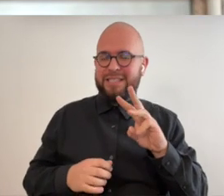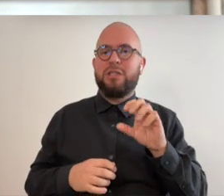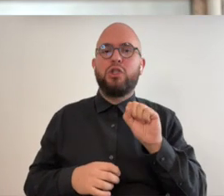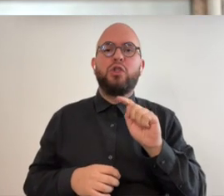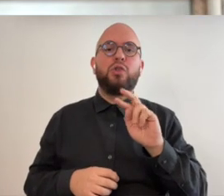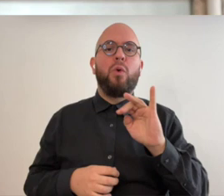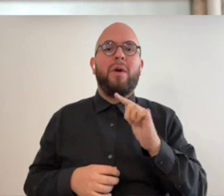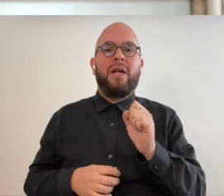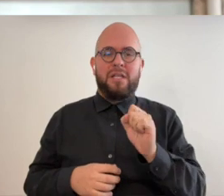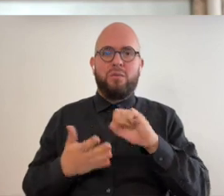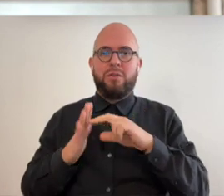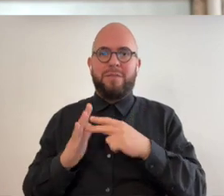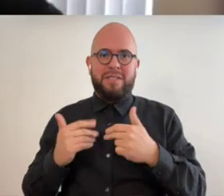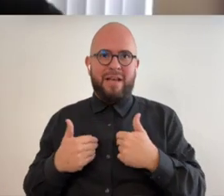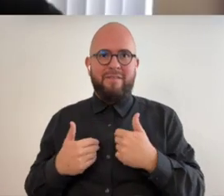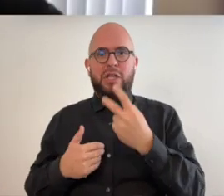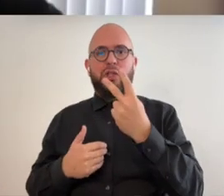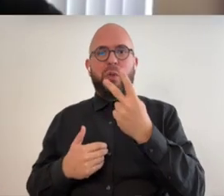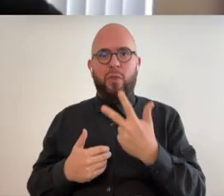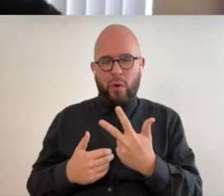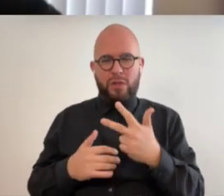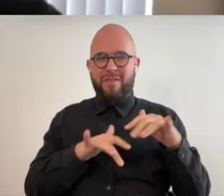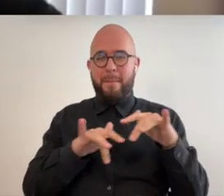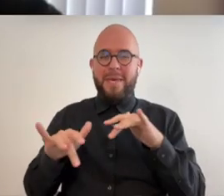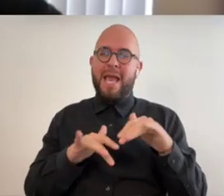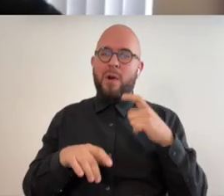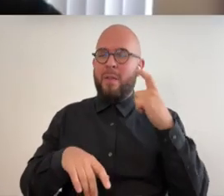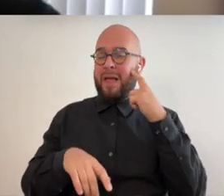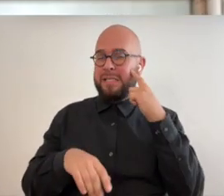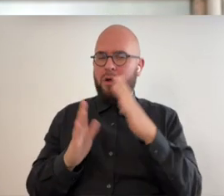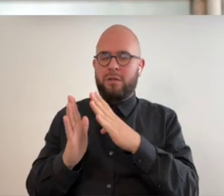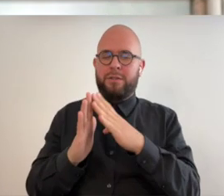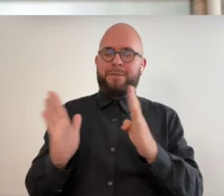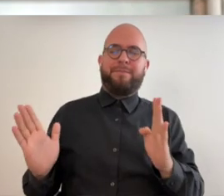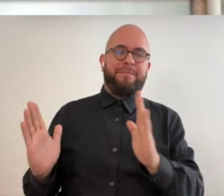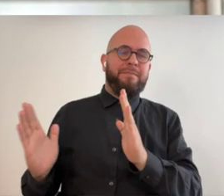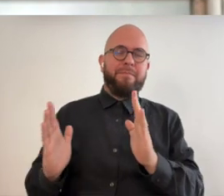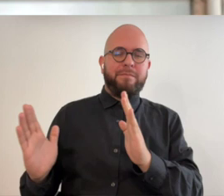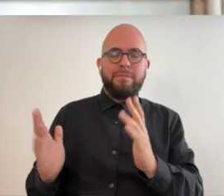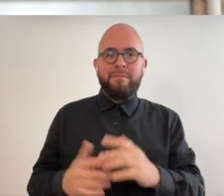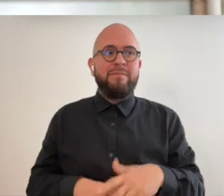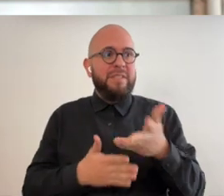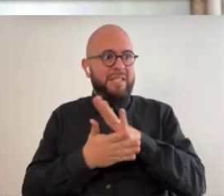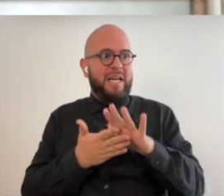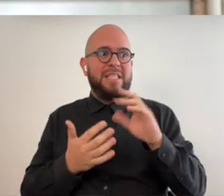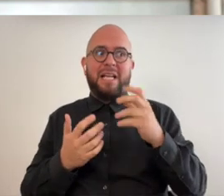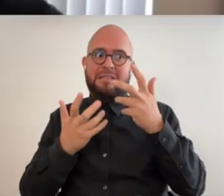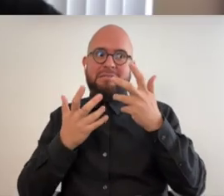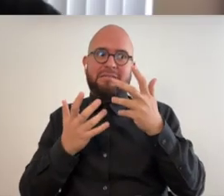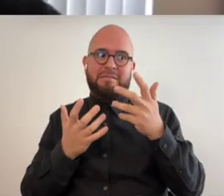it the range of two-thirds of a piano nice and much less heavy to held